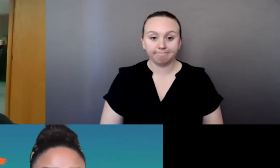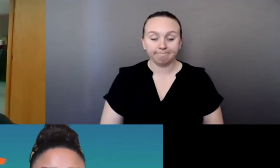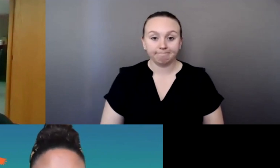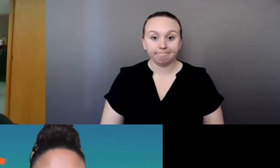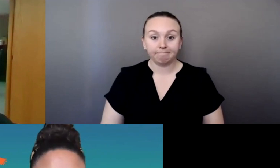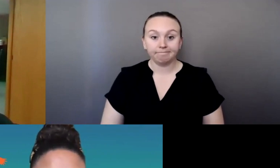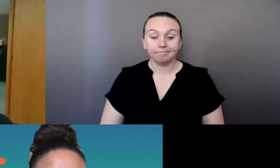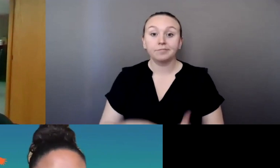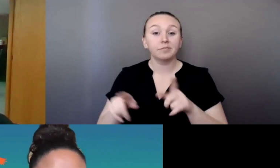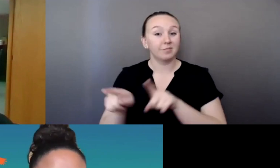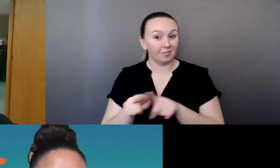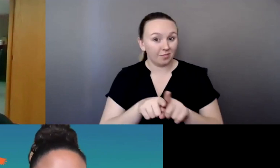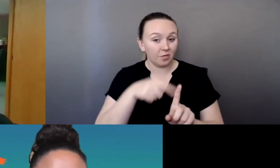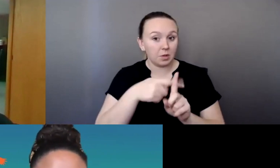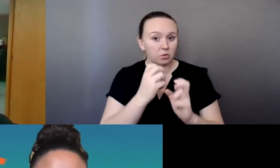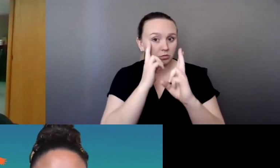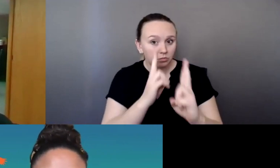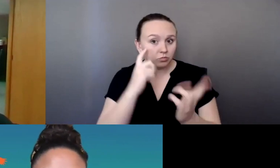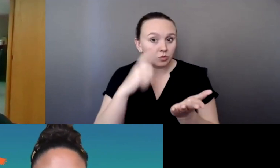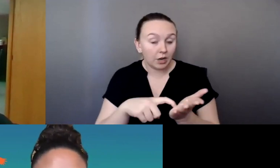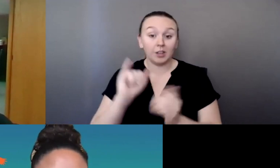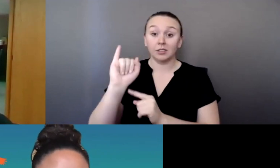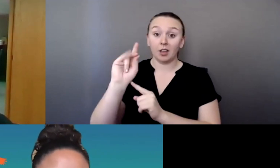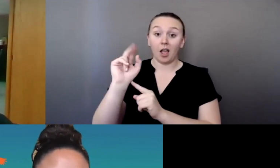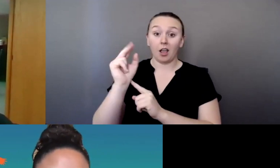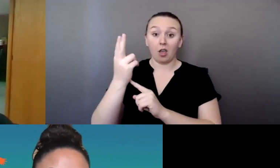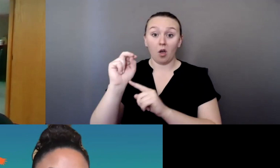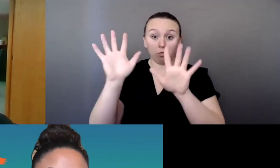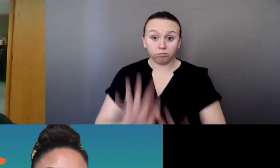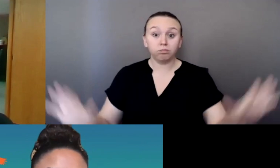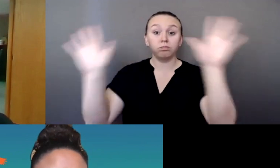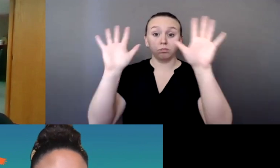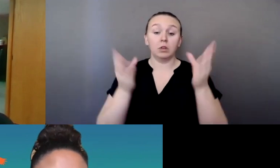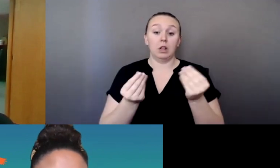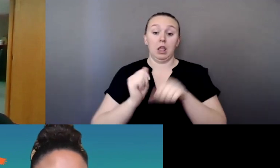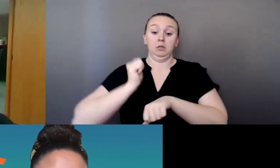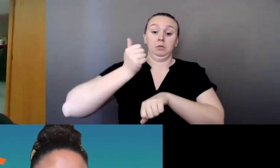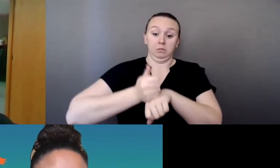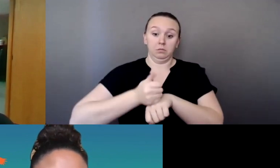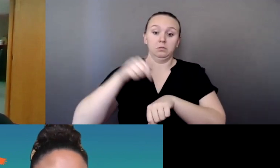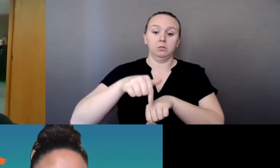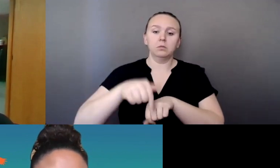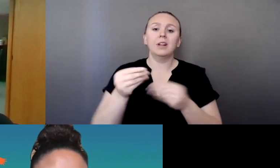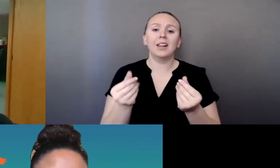We'd also like to recognize that Idaho is built on the Indigenous homelands of the Coeur d'Alene Nation,